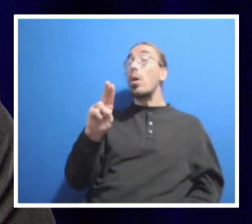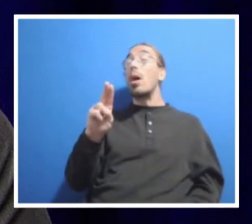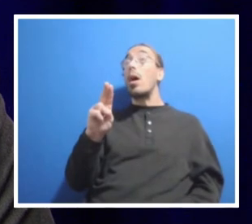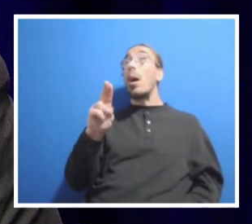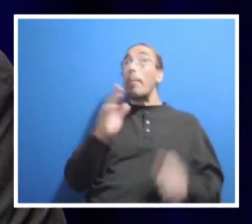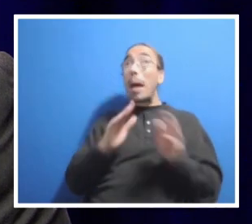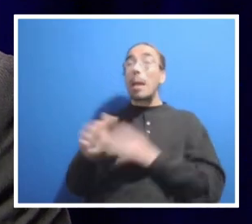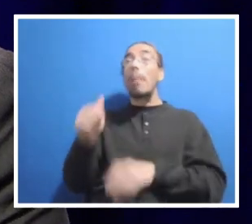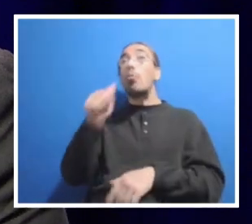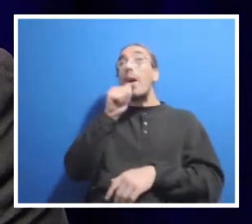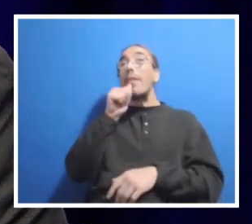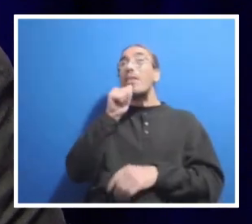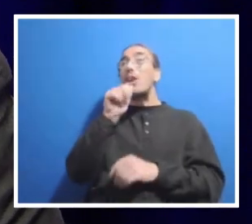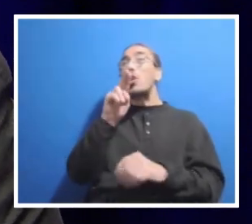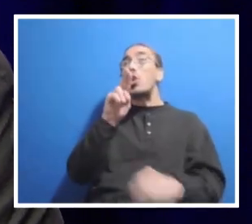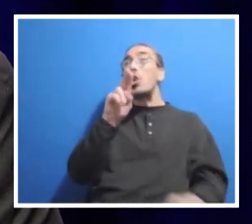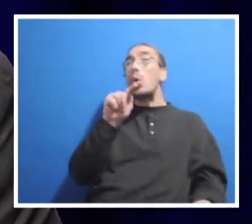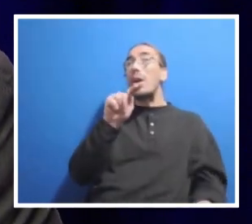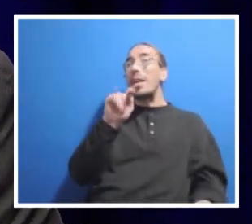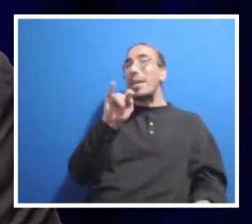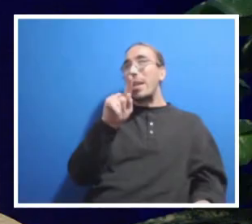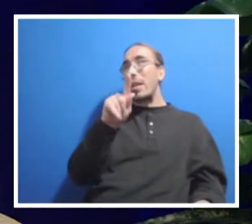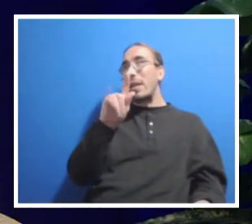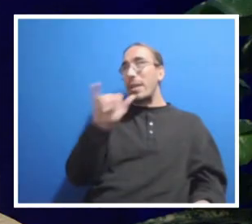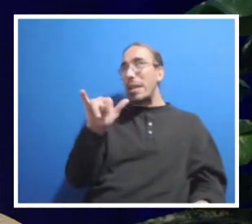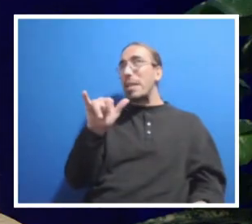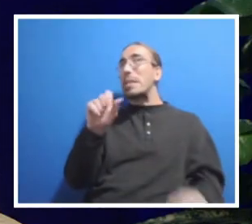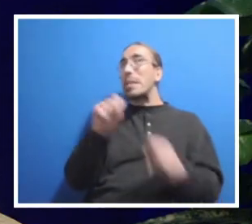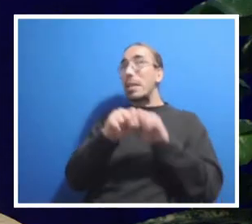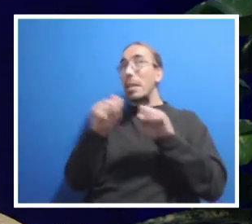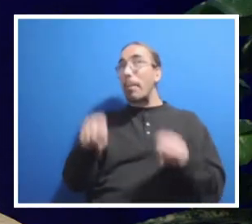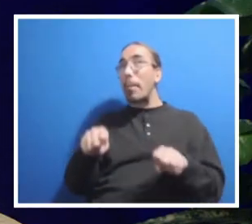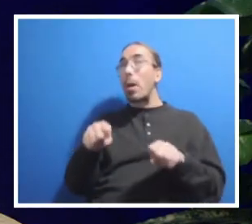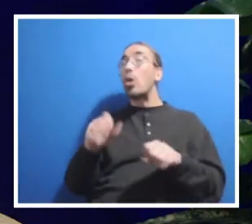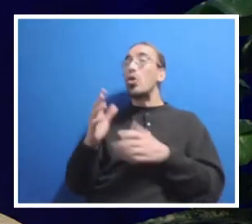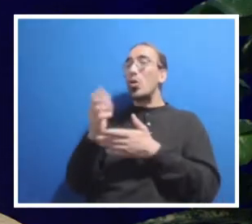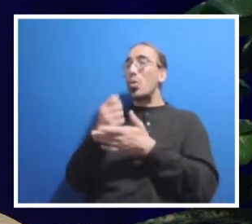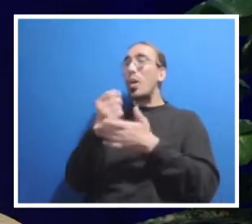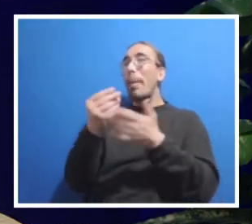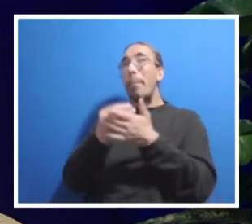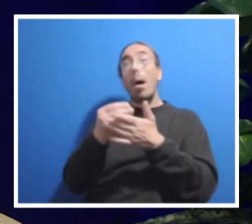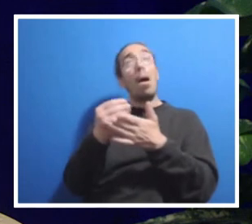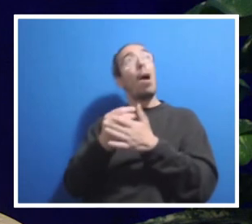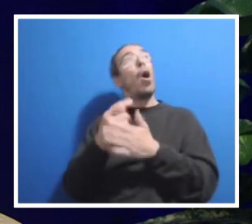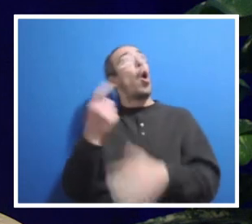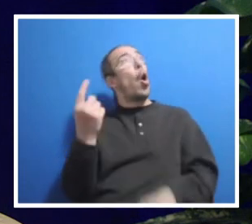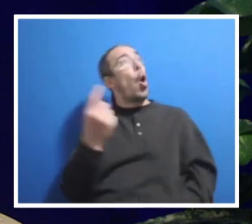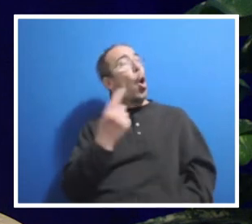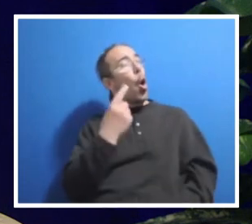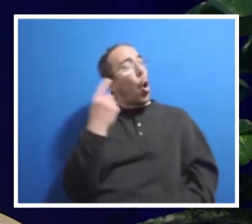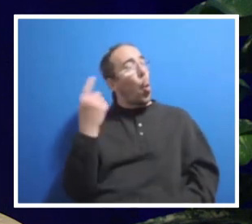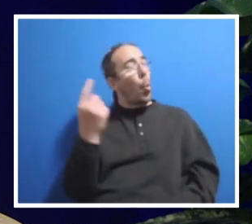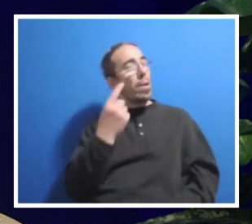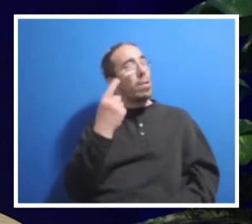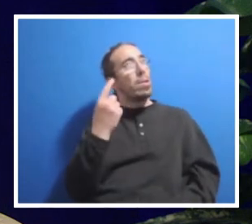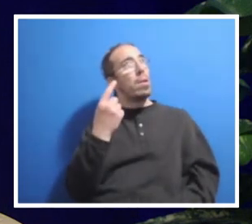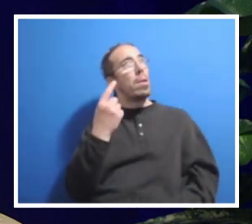utility systems as a way to generate revenue? Yeah, thanks for that question. So we're always looking at ways to